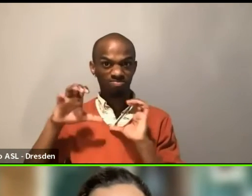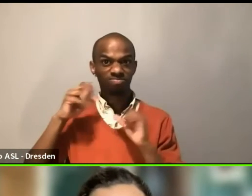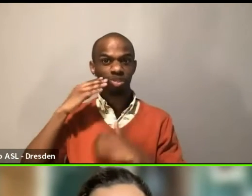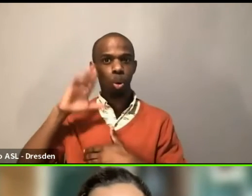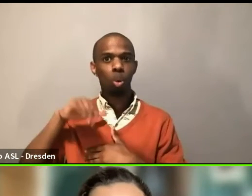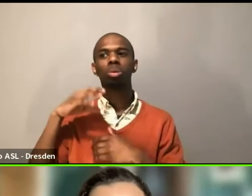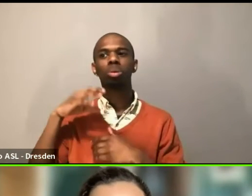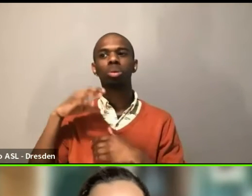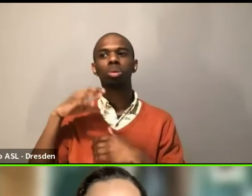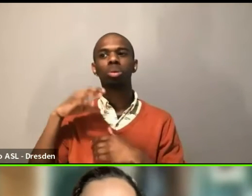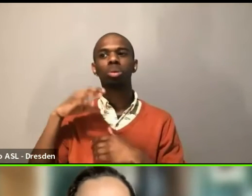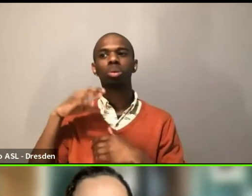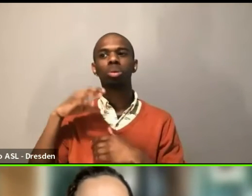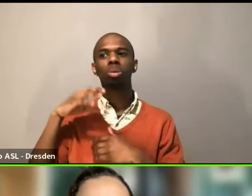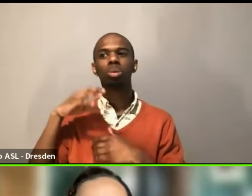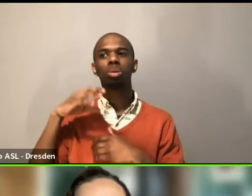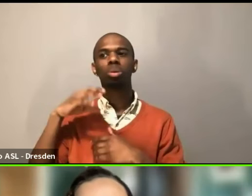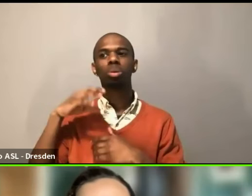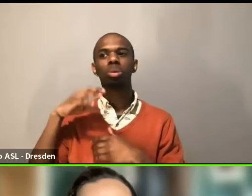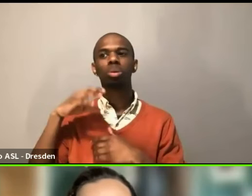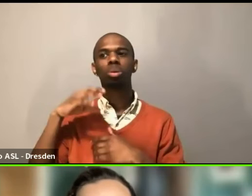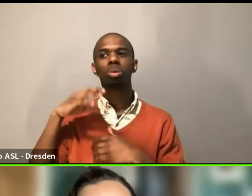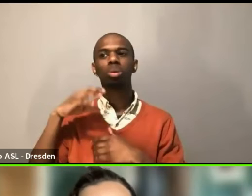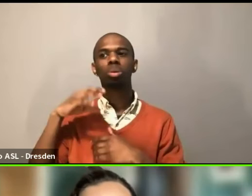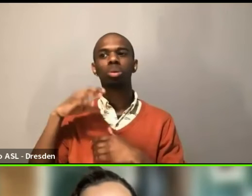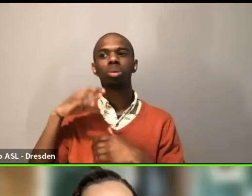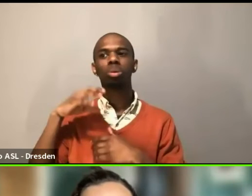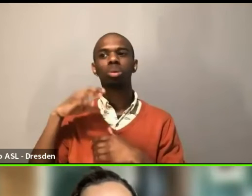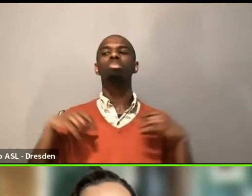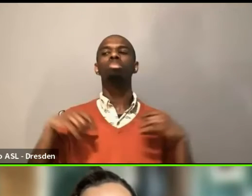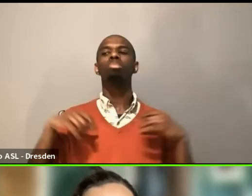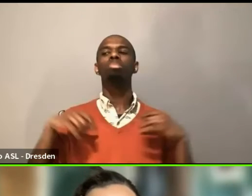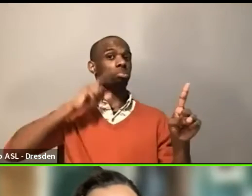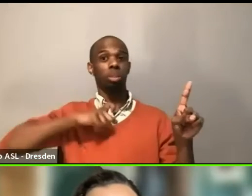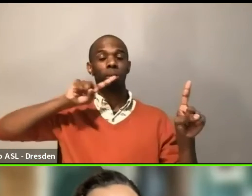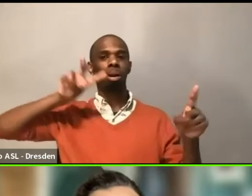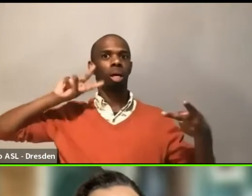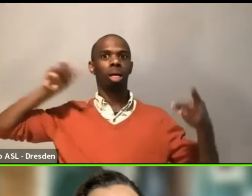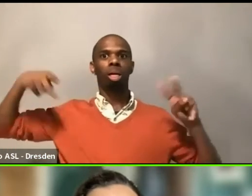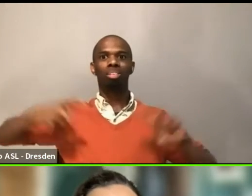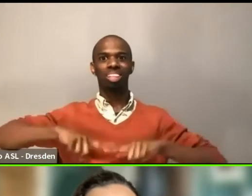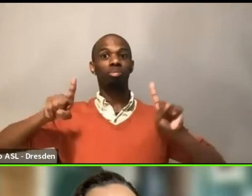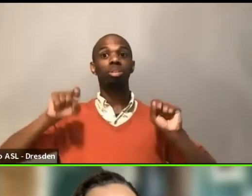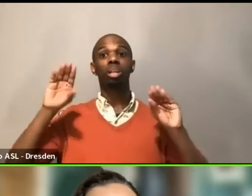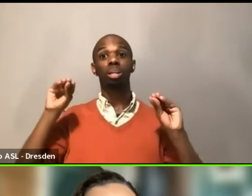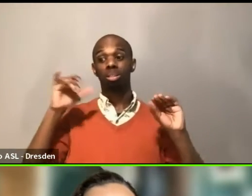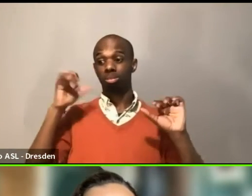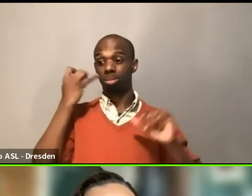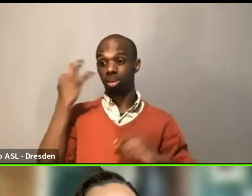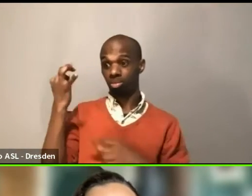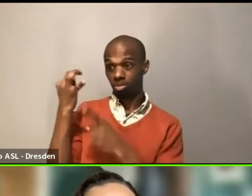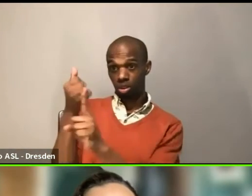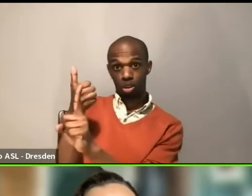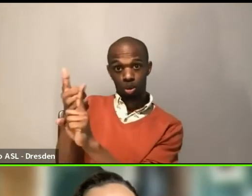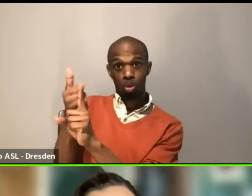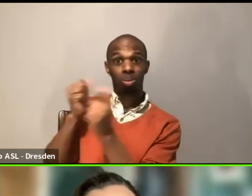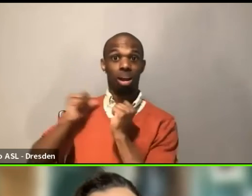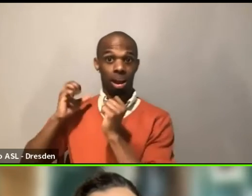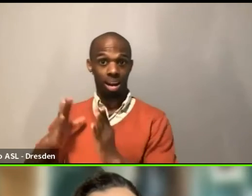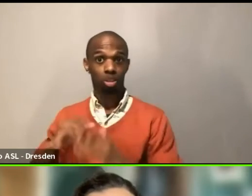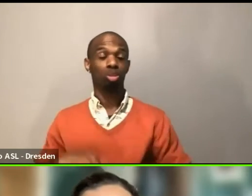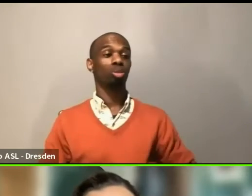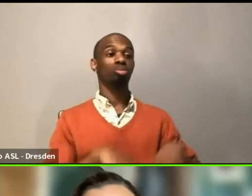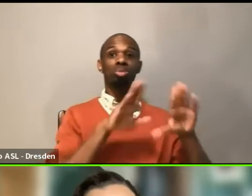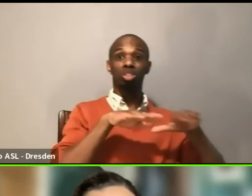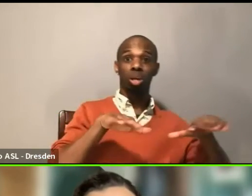that any differently. Right. So it's sort of like, if you yourself are sick versus your child being sick. And I think the theater has a